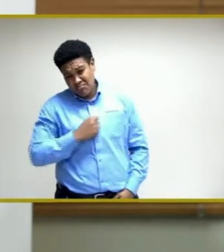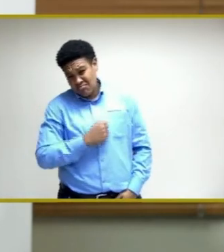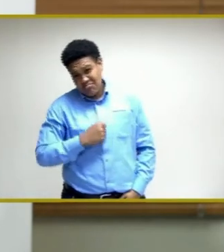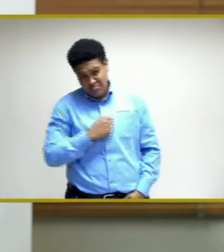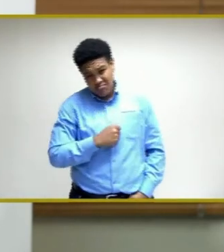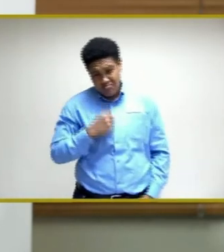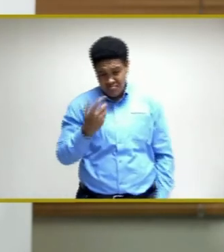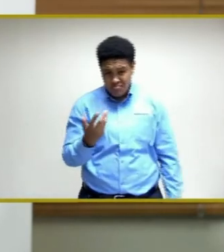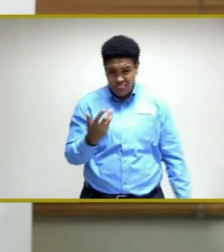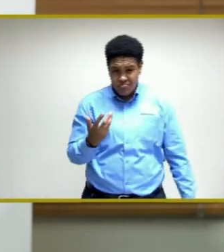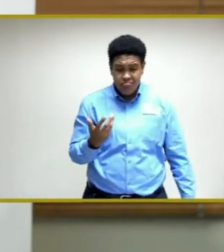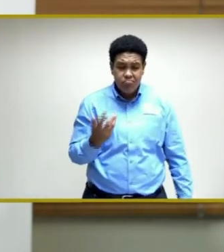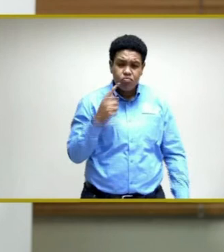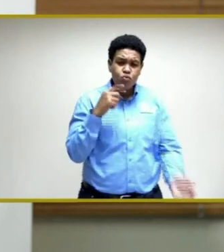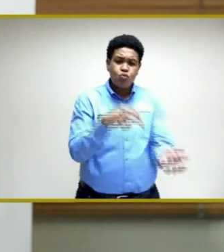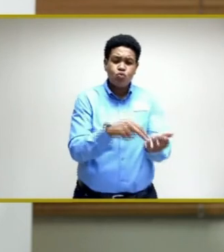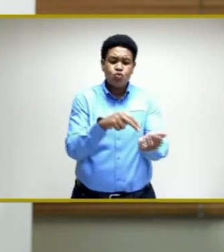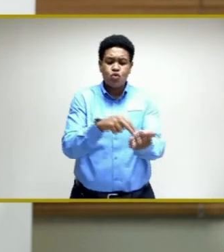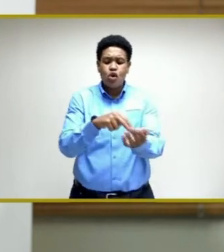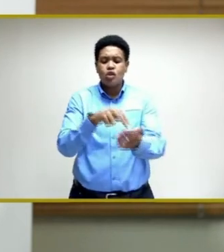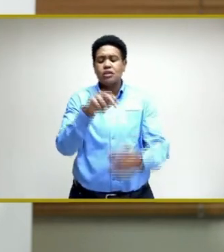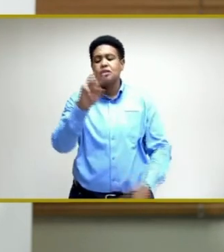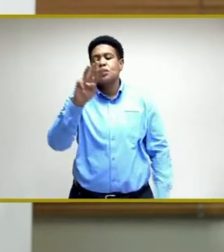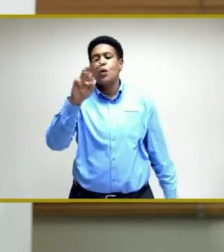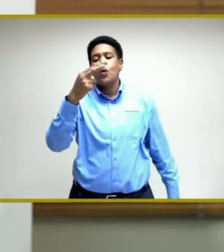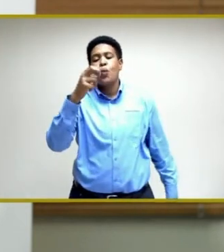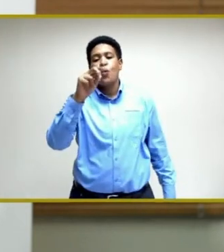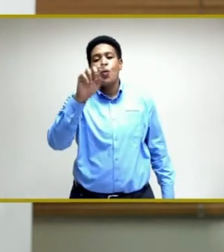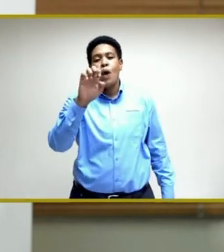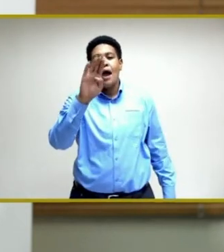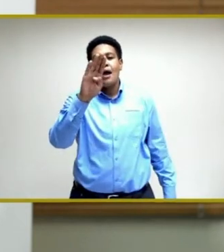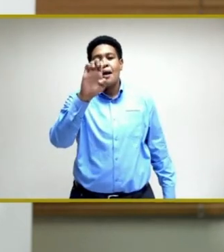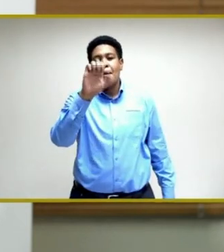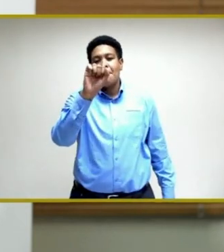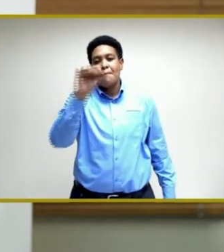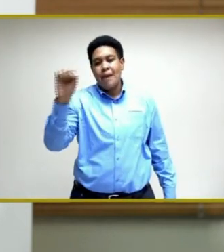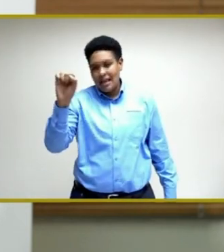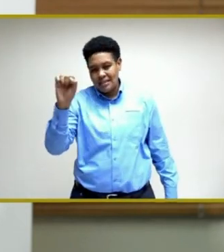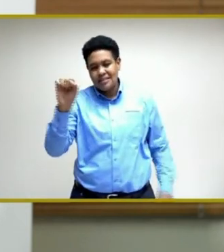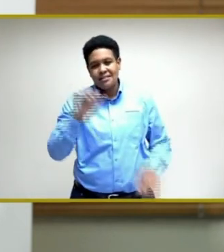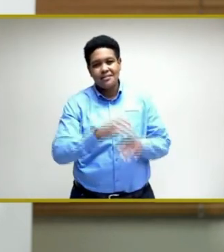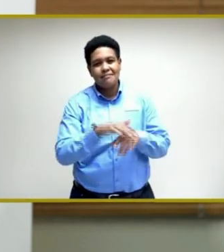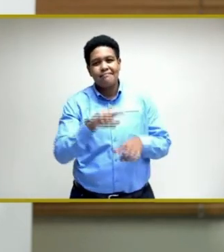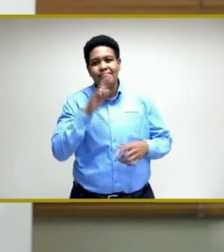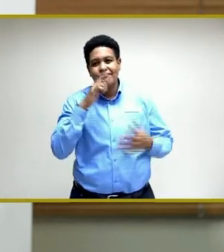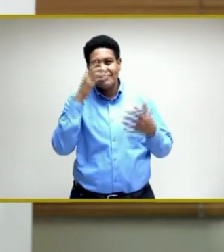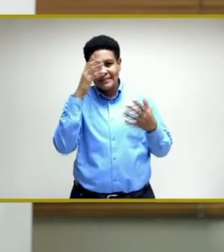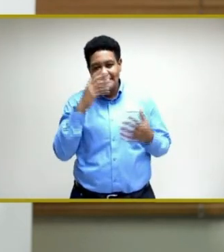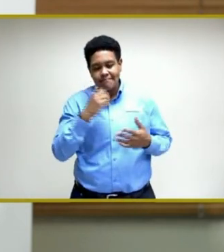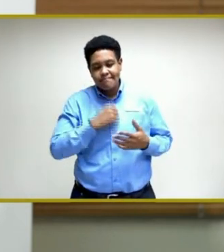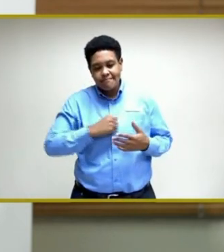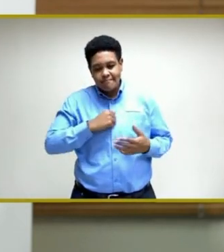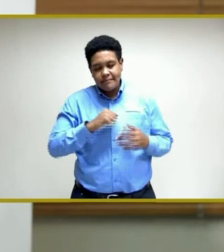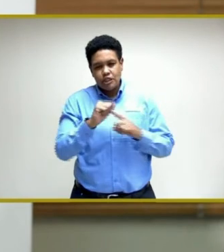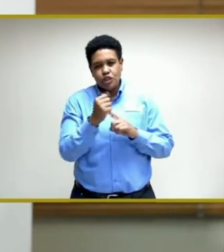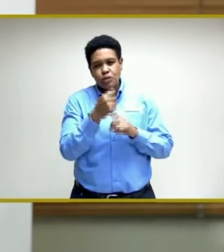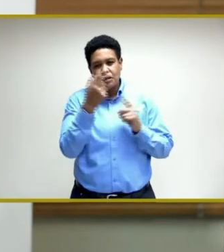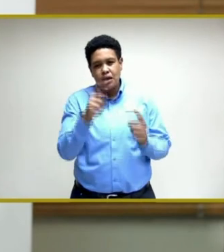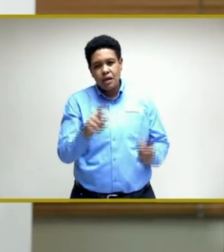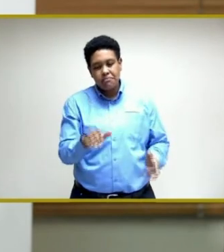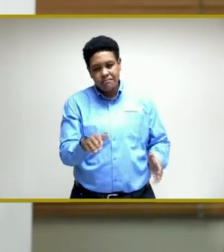Nurse White Best on this very tragic situation.